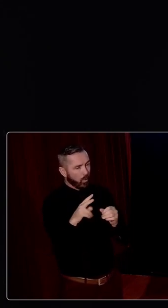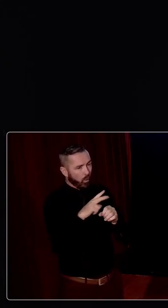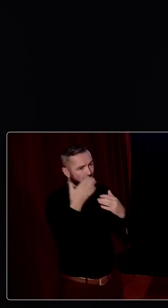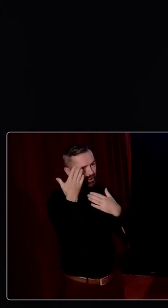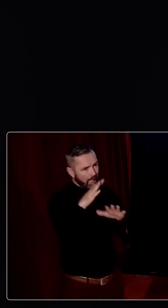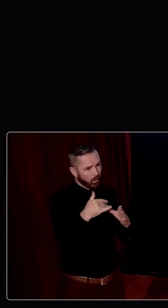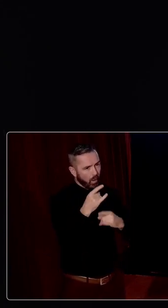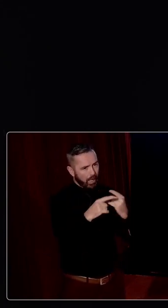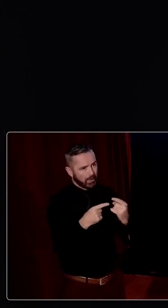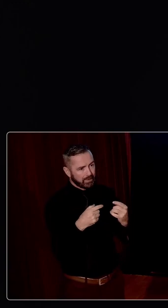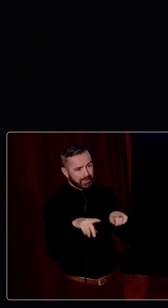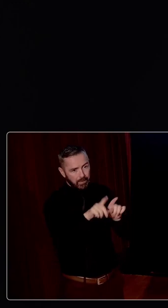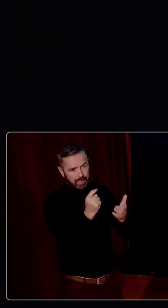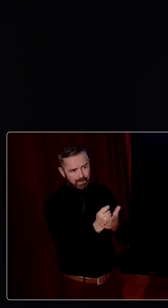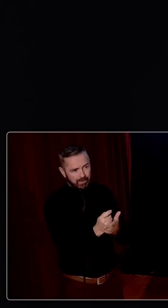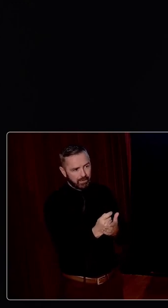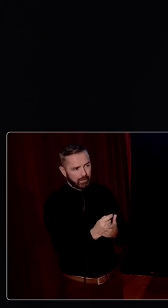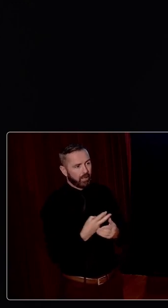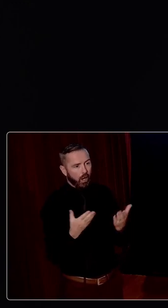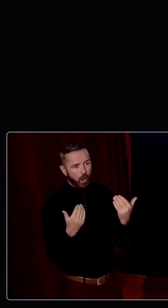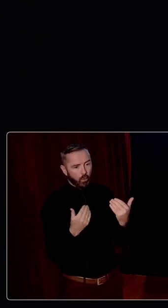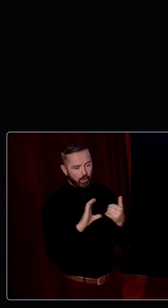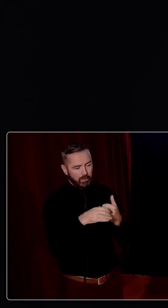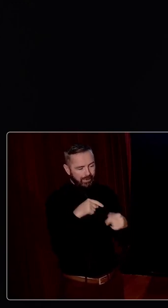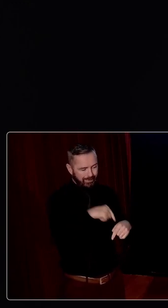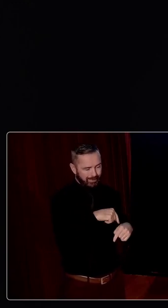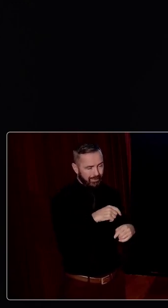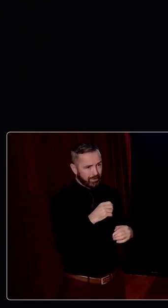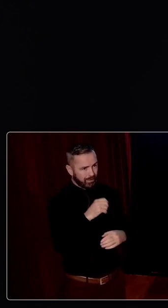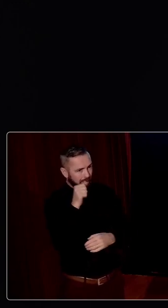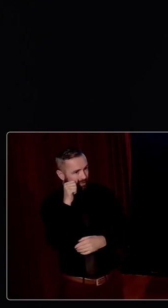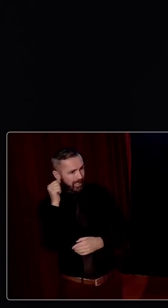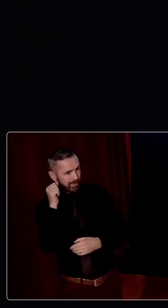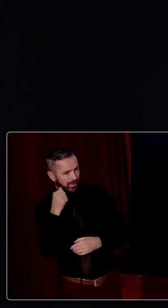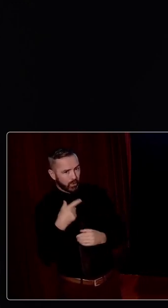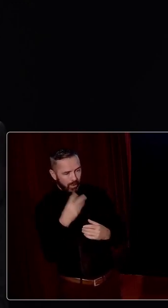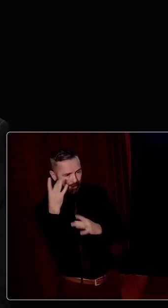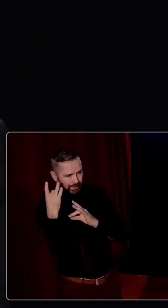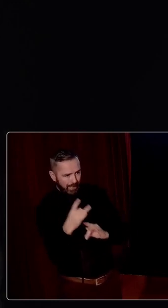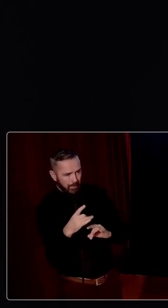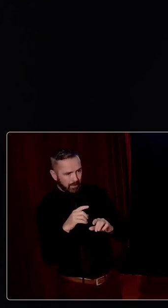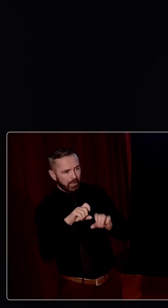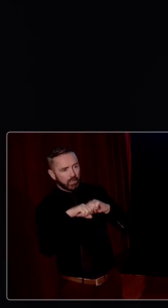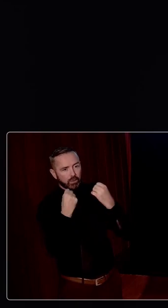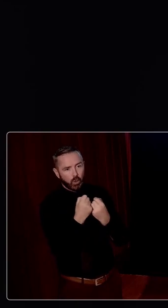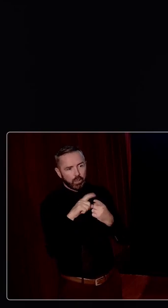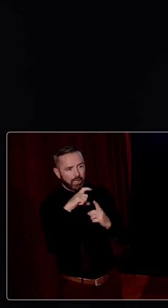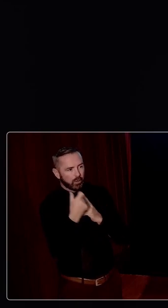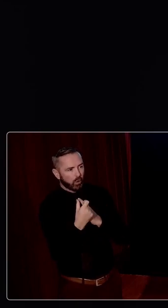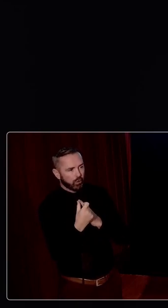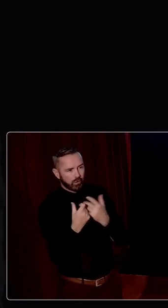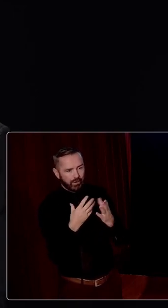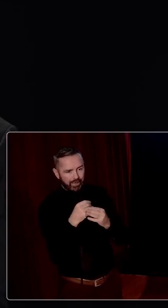opportunity in this conference today and yesterday to examine politics, social and cultural developments in the round.